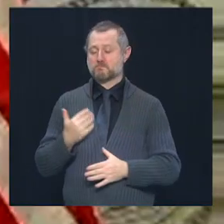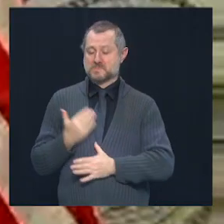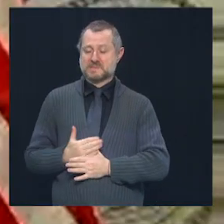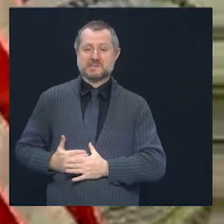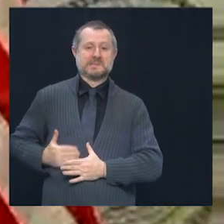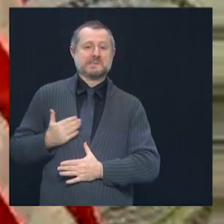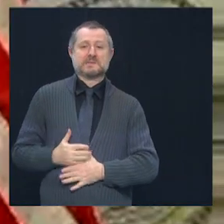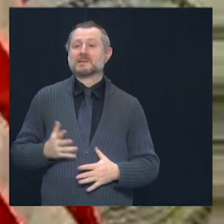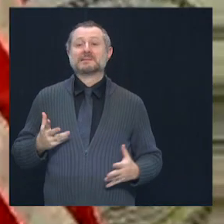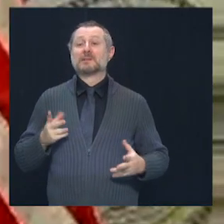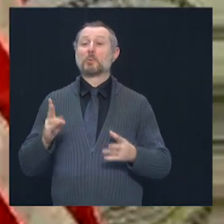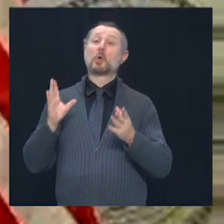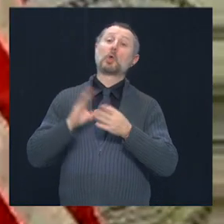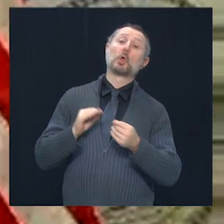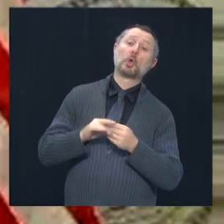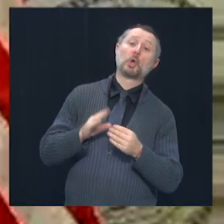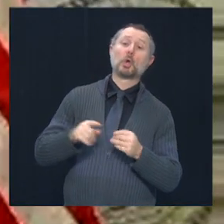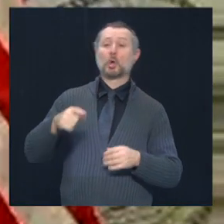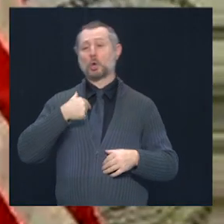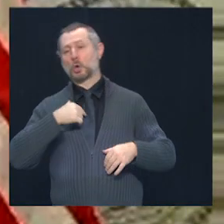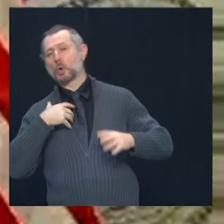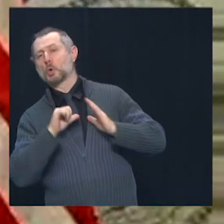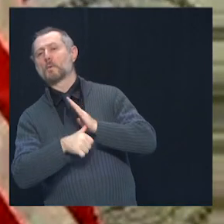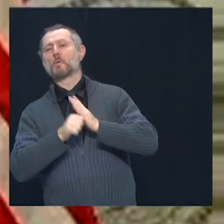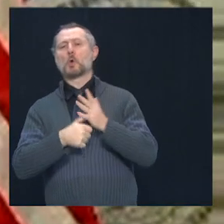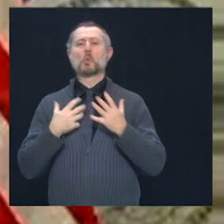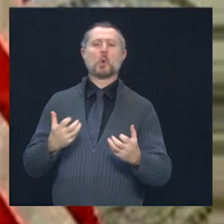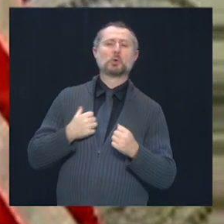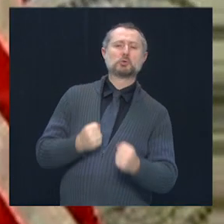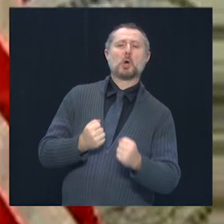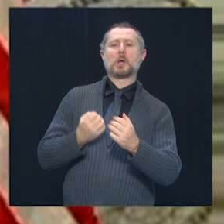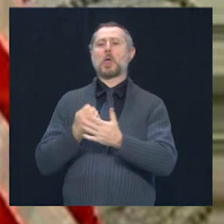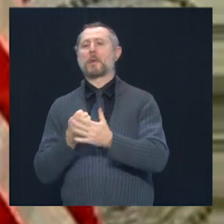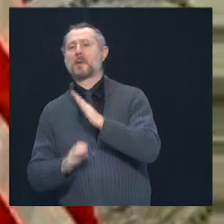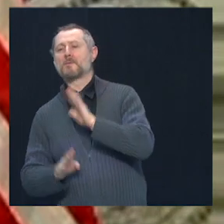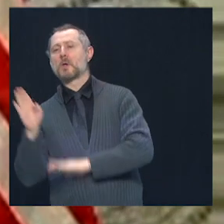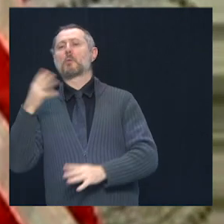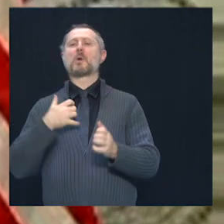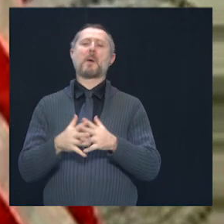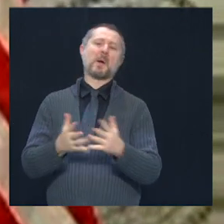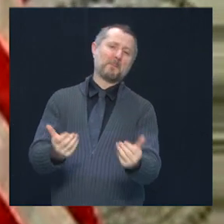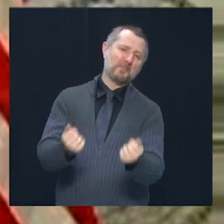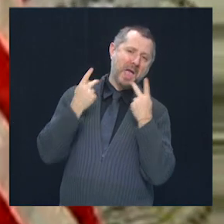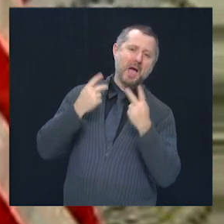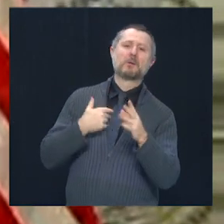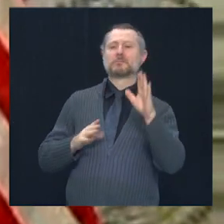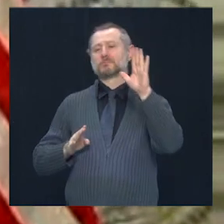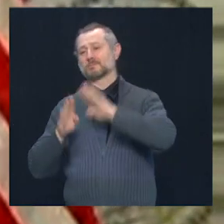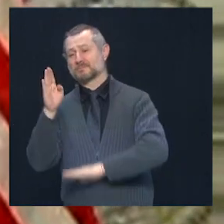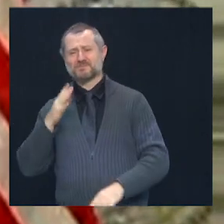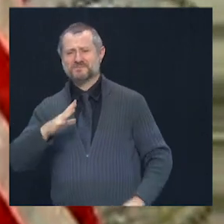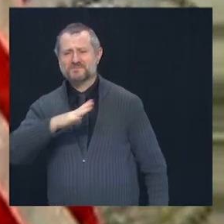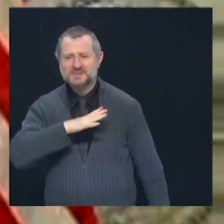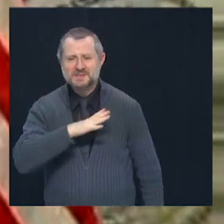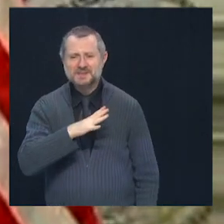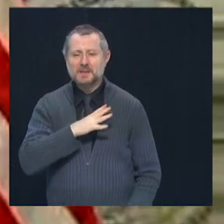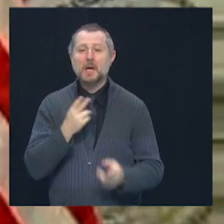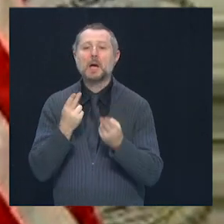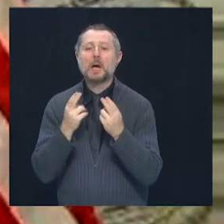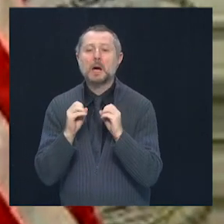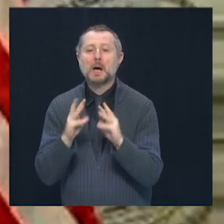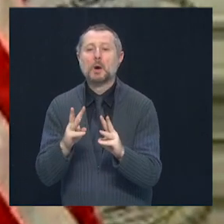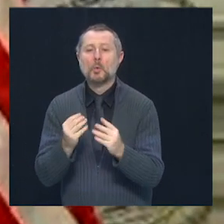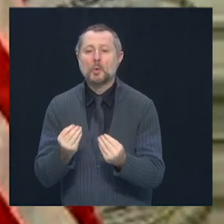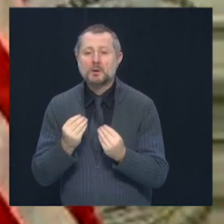they want a strong economy they want to see america come back how do you have a recovery if cities